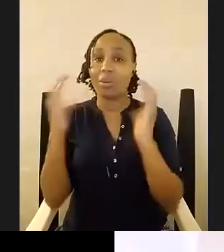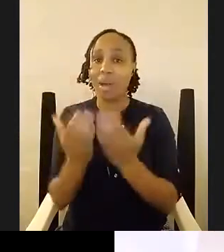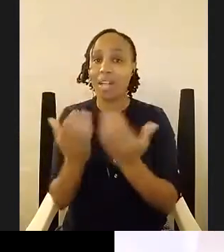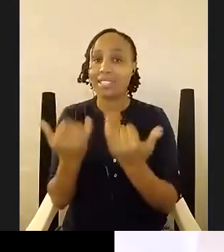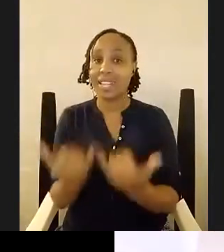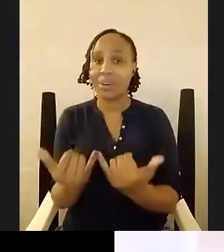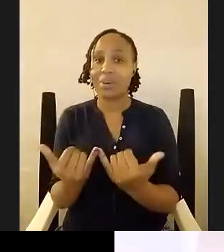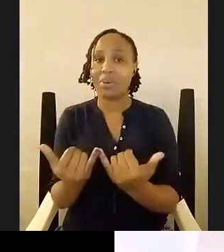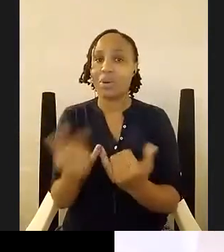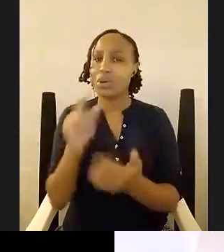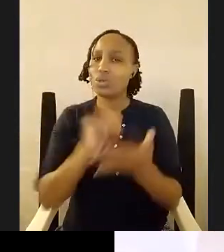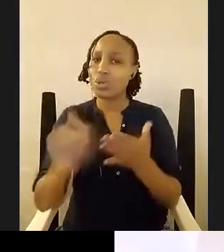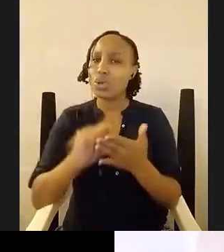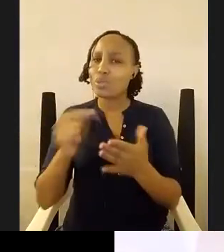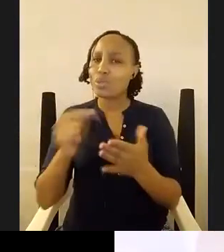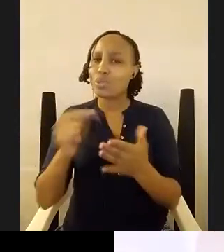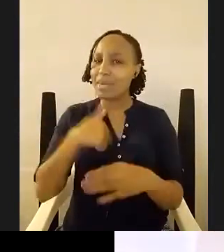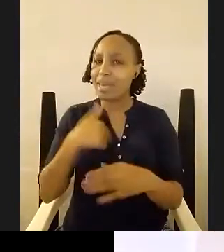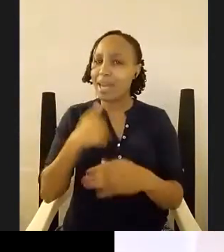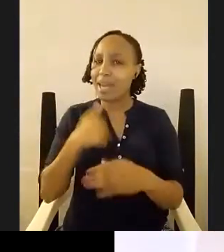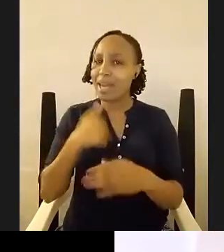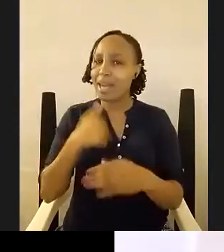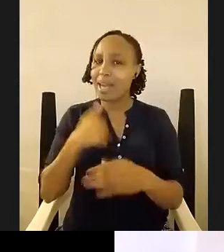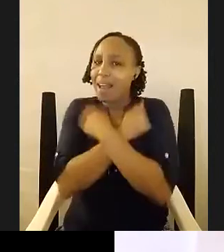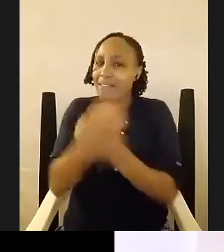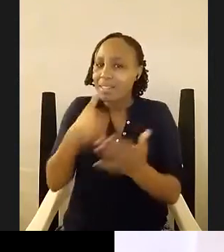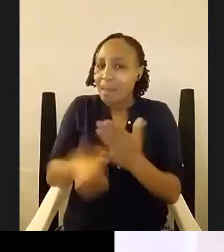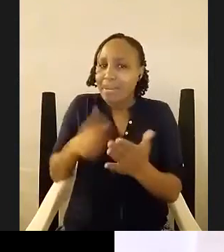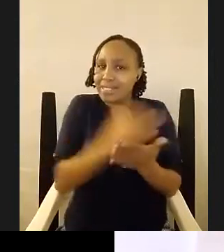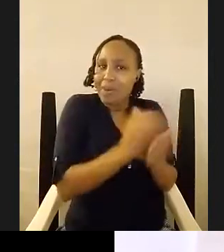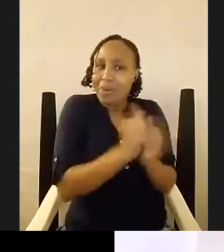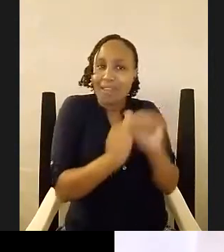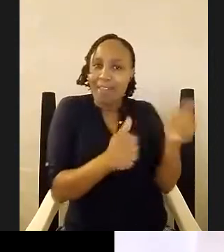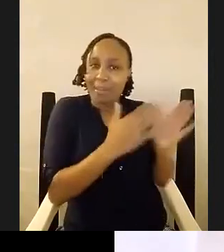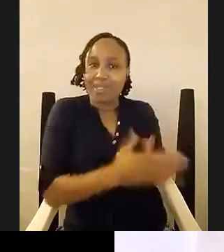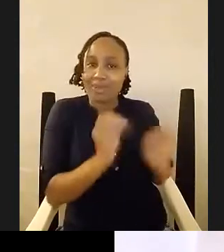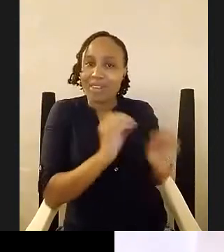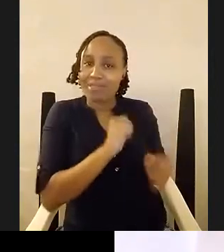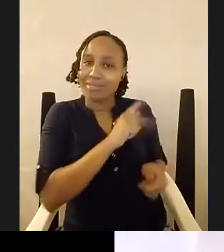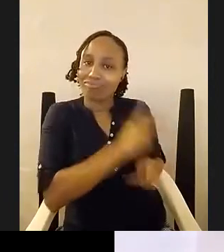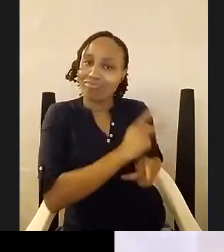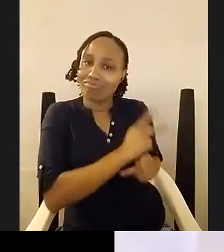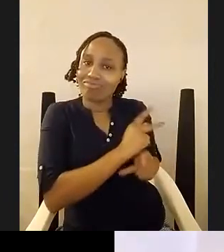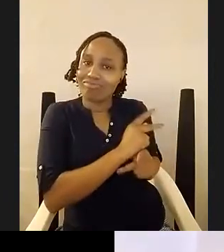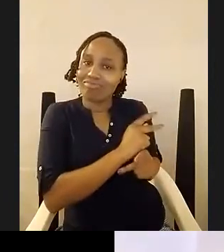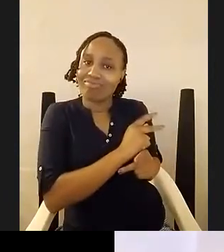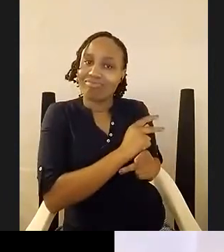a love letter inside it which i will not share with anyone because you know yeah keep that macho hardcore um